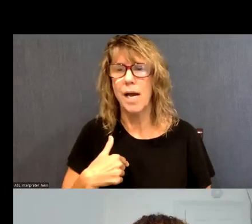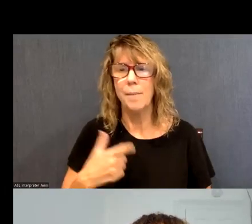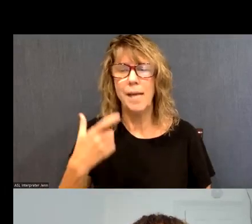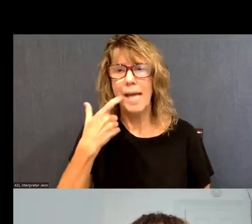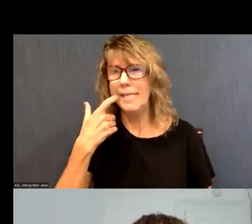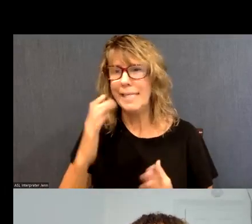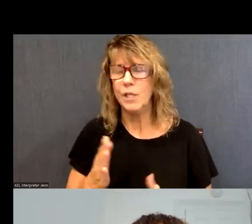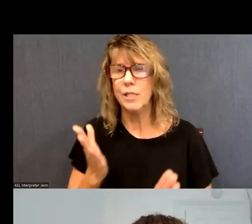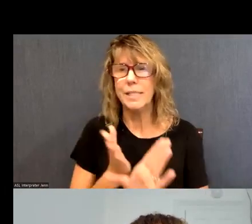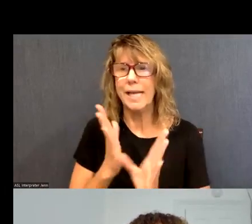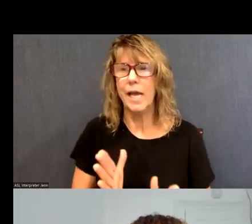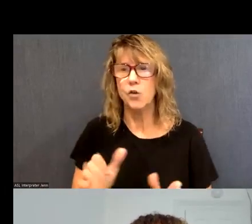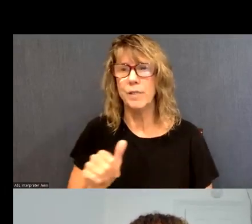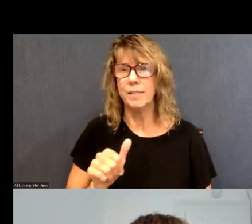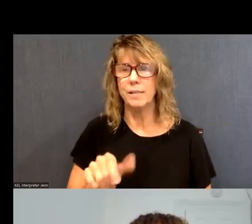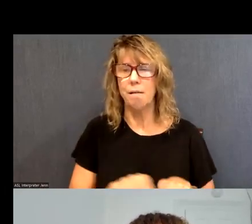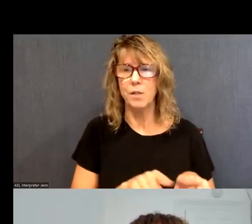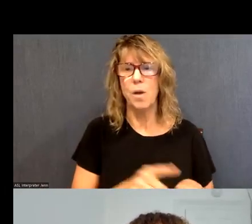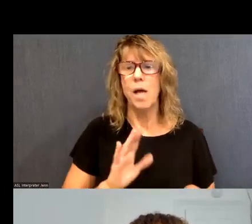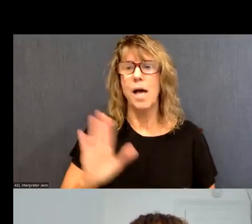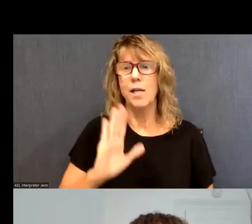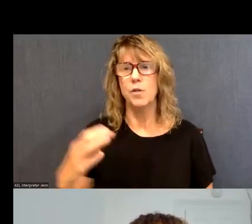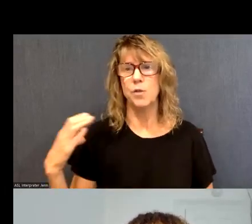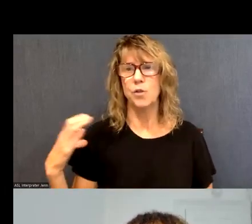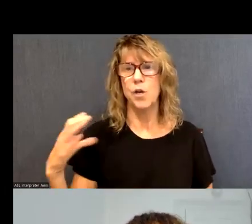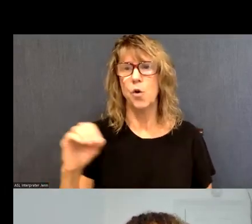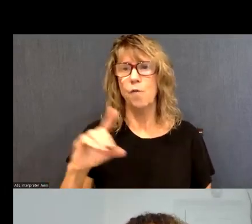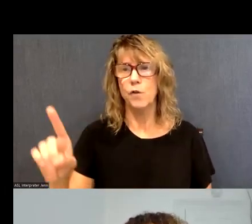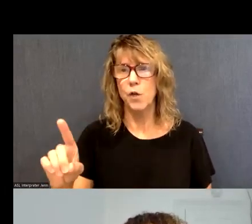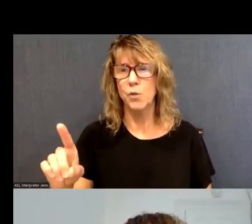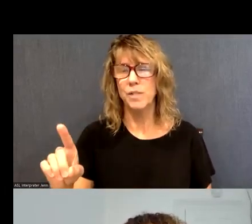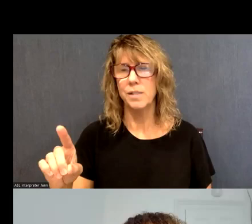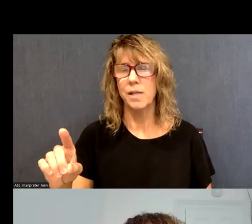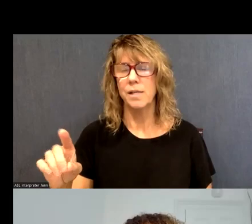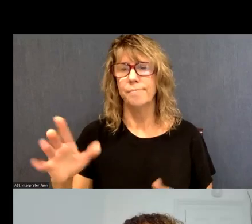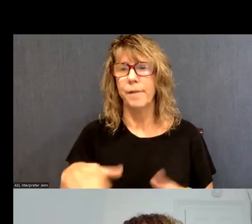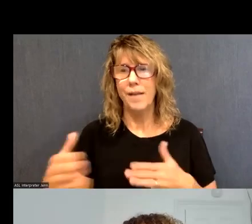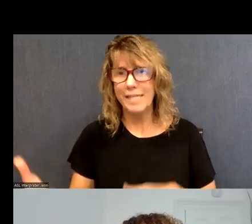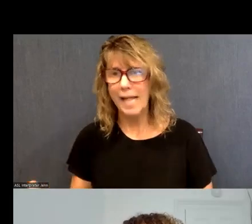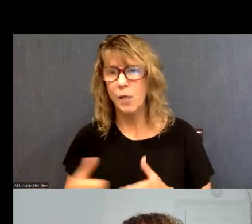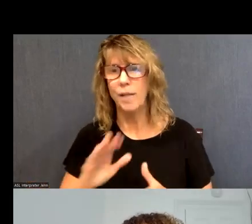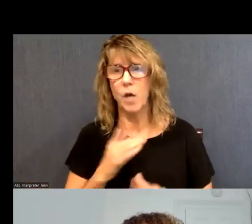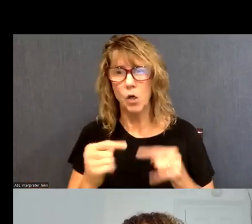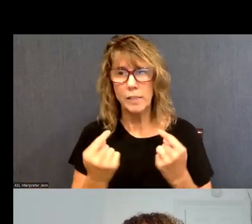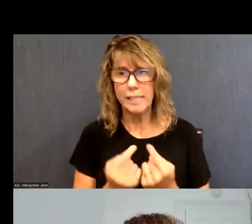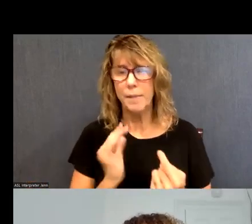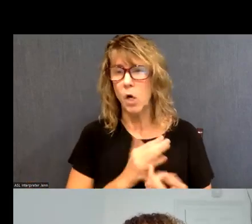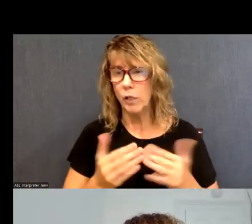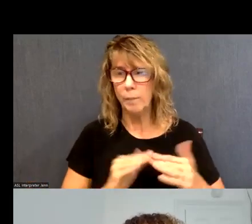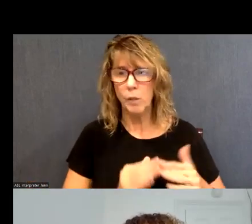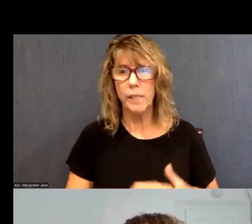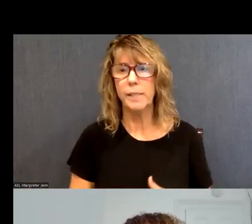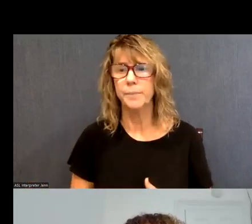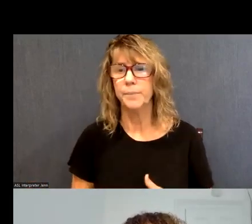psychiatrist as well, and I used to chair our overdose fertility review team in our local community. And I will just say that, um,